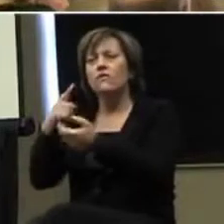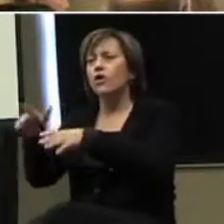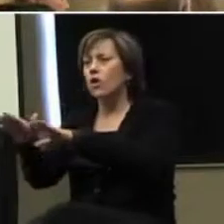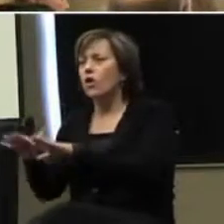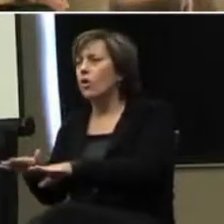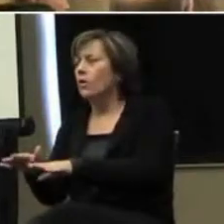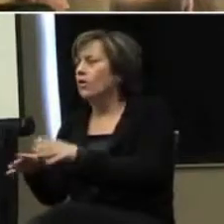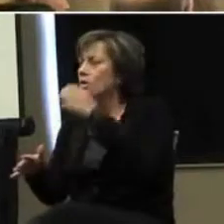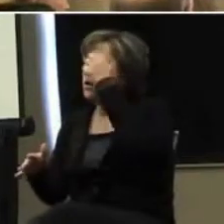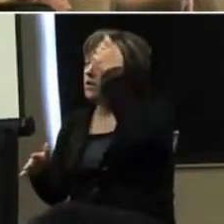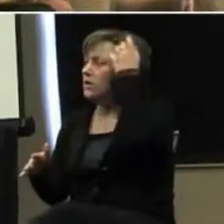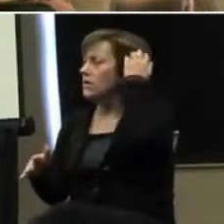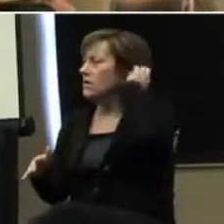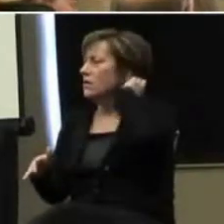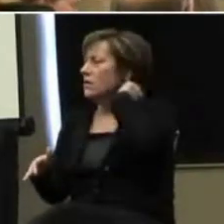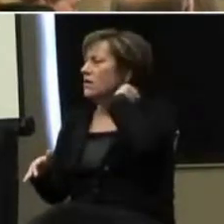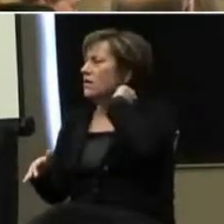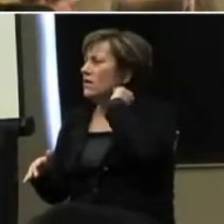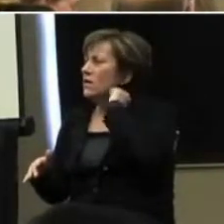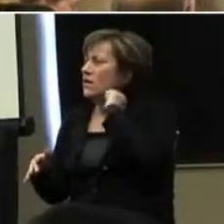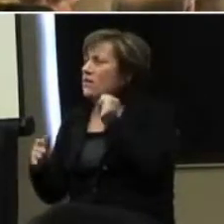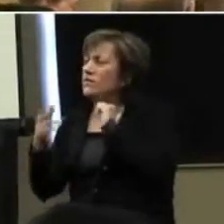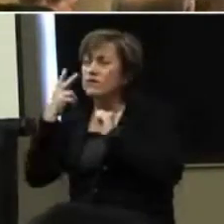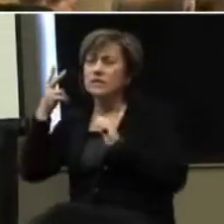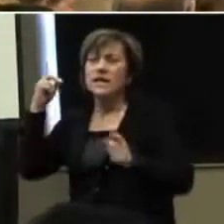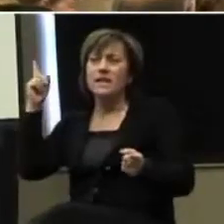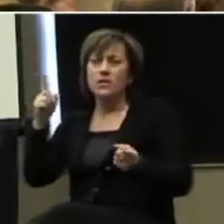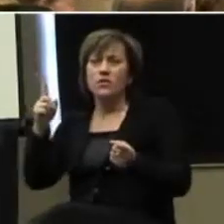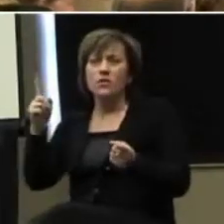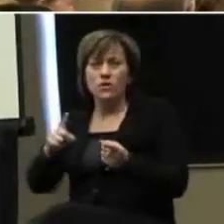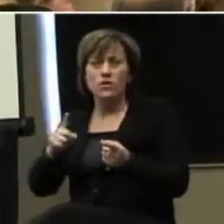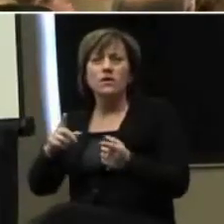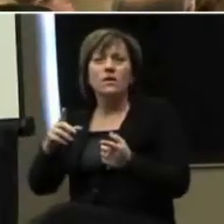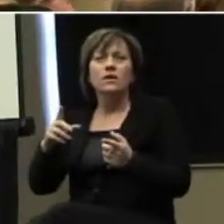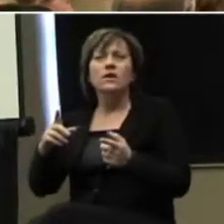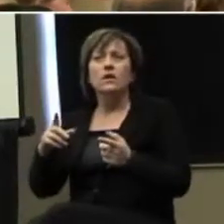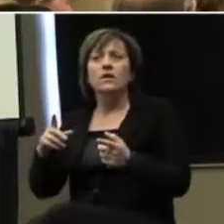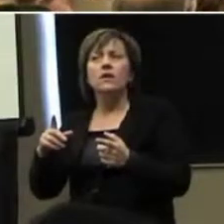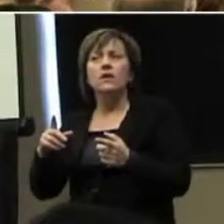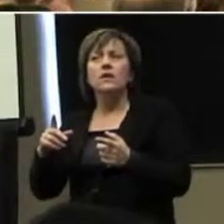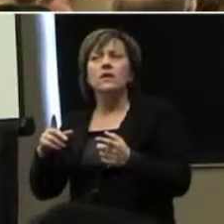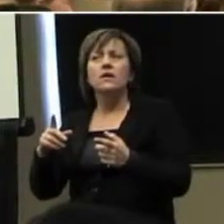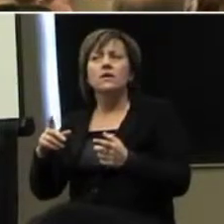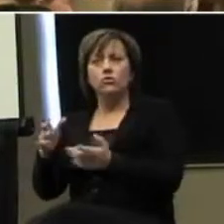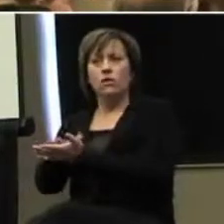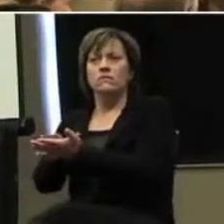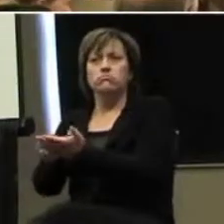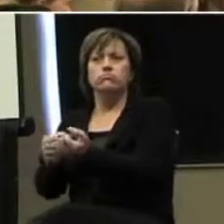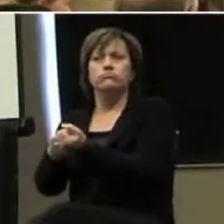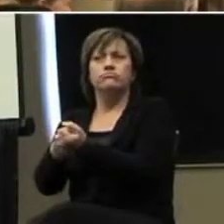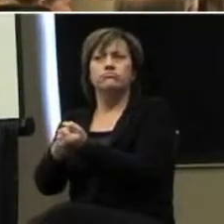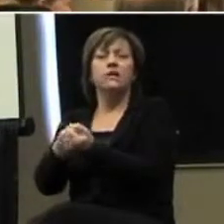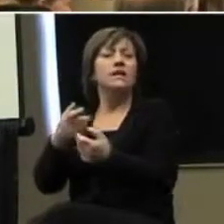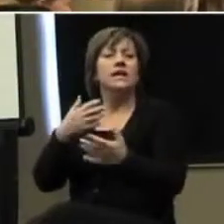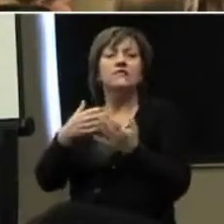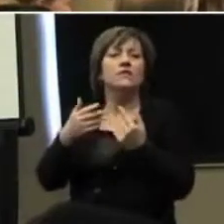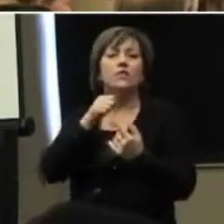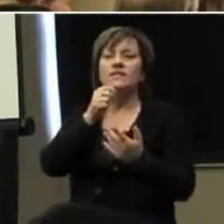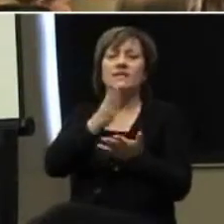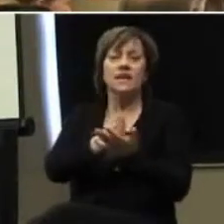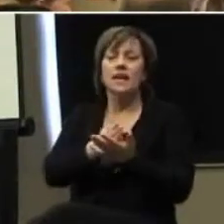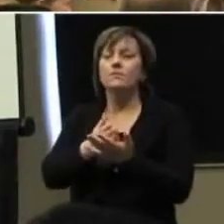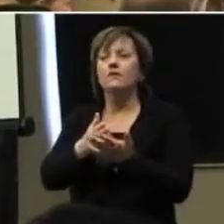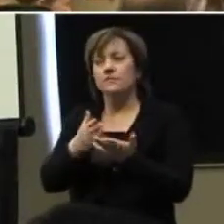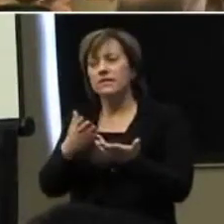occurrences. If you see it going down, even though it's still happening, we'd like to take that to zero, right? Because that's a disgusting behavior.